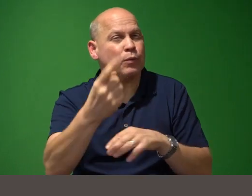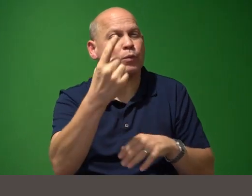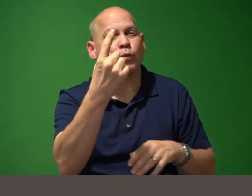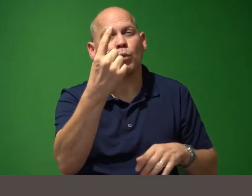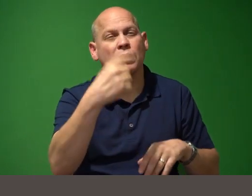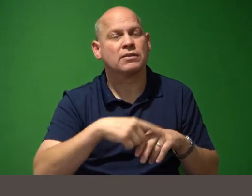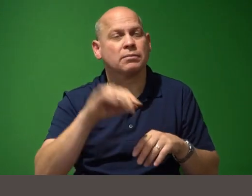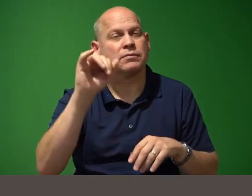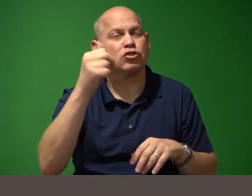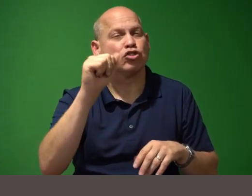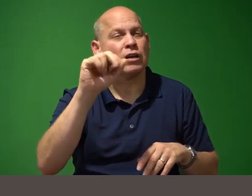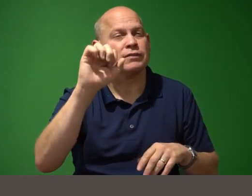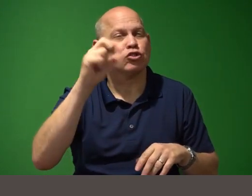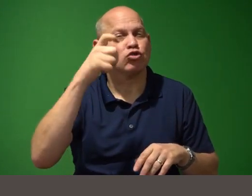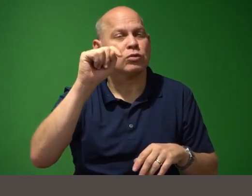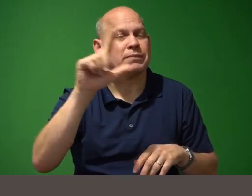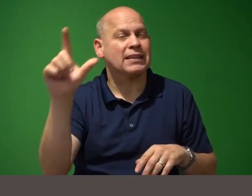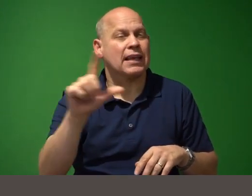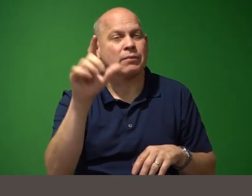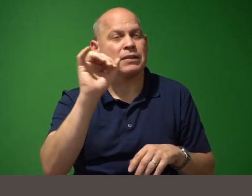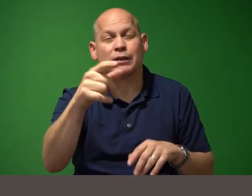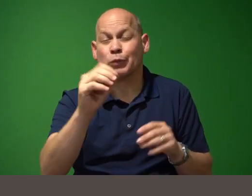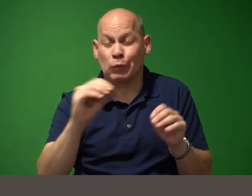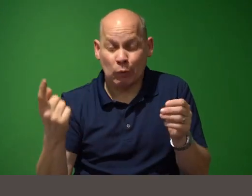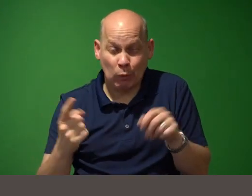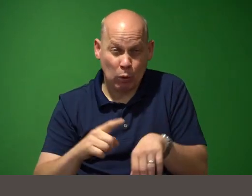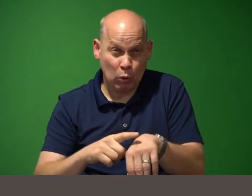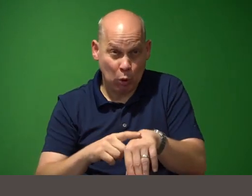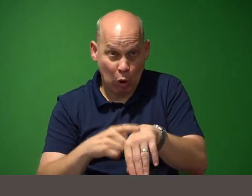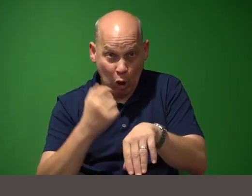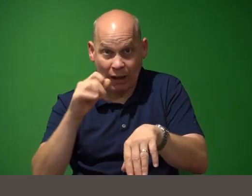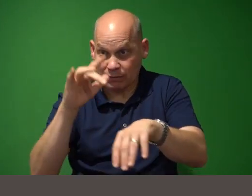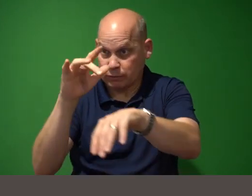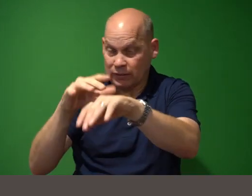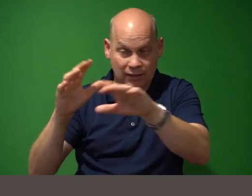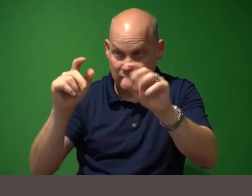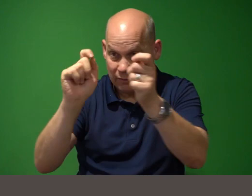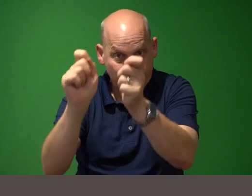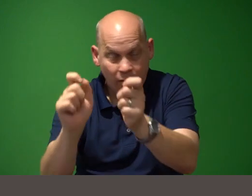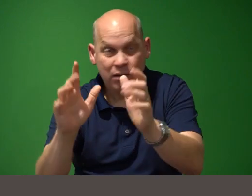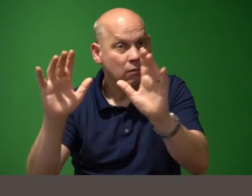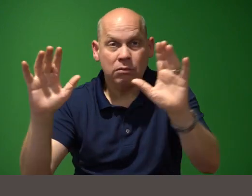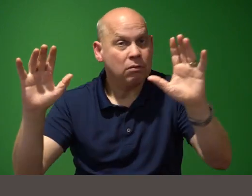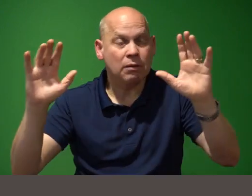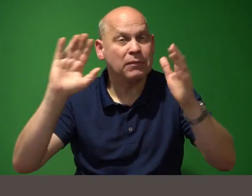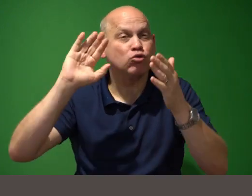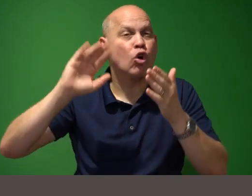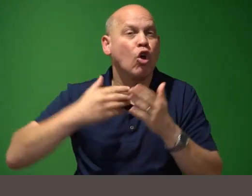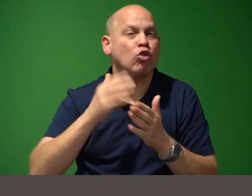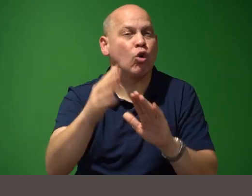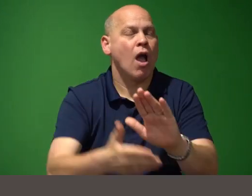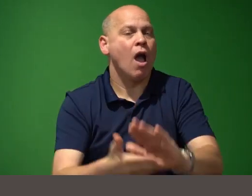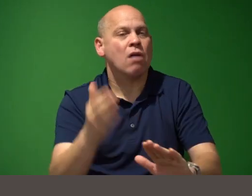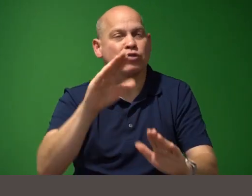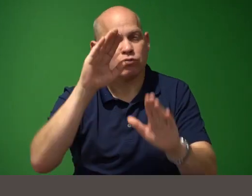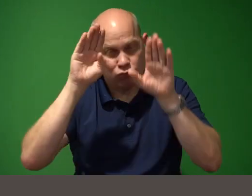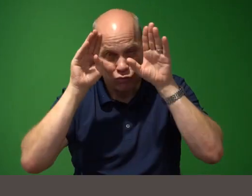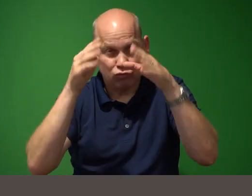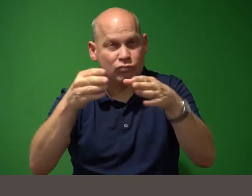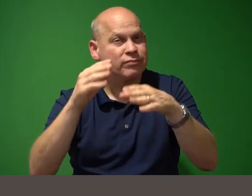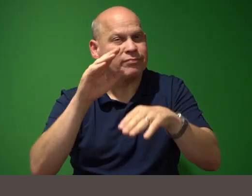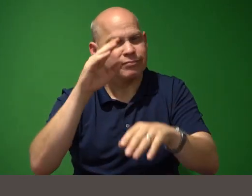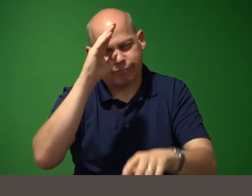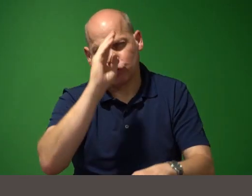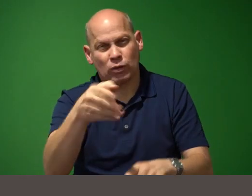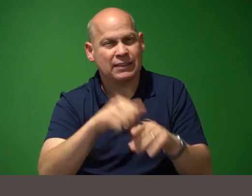that you no longer have to touch because all of your operations are directly in html now i would like to